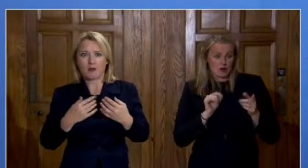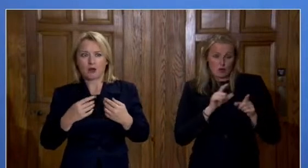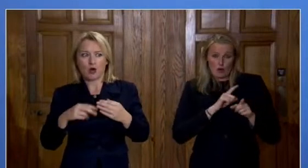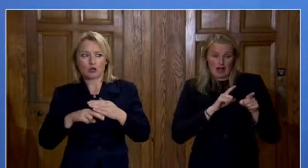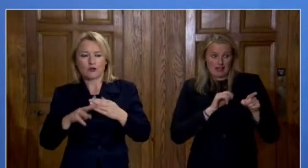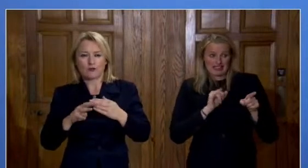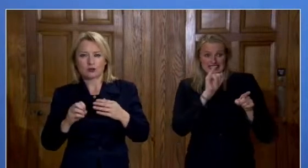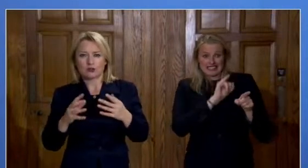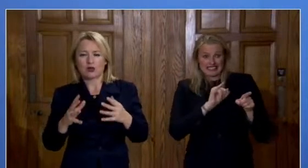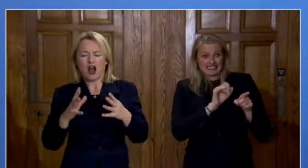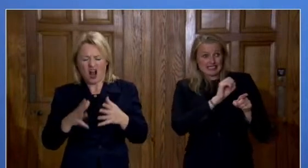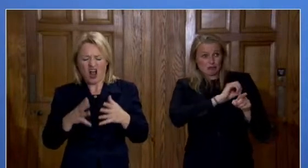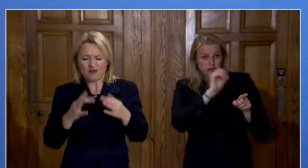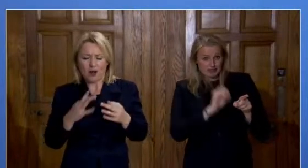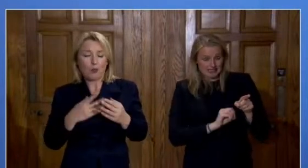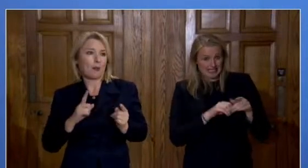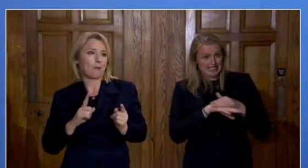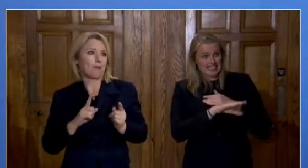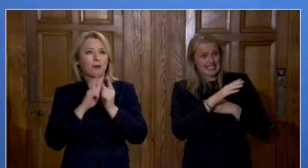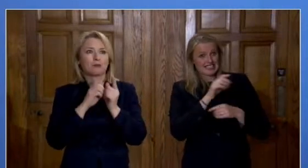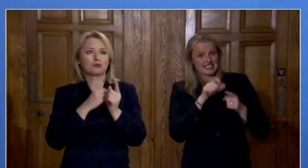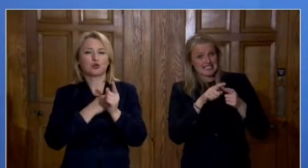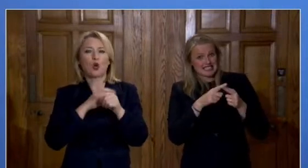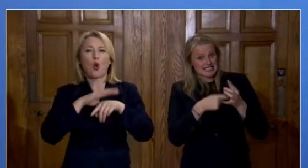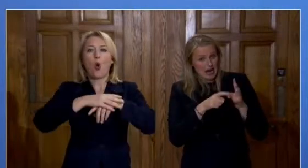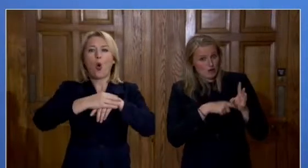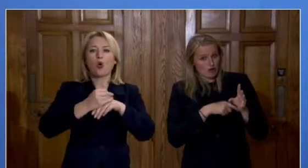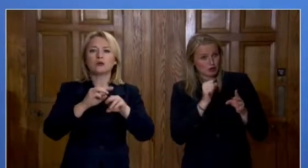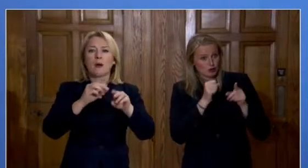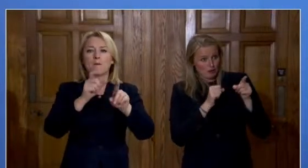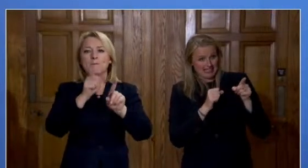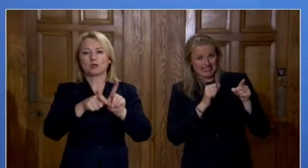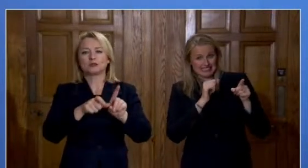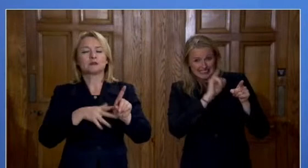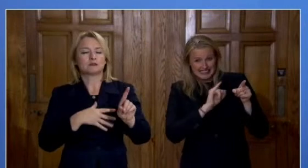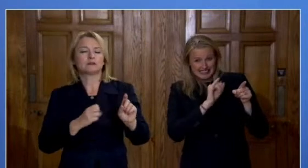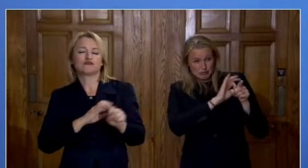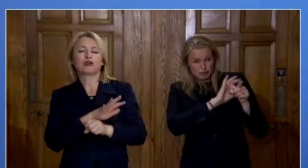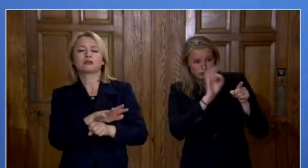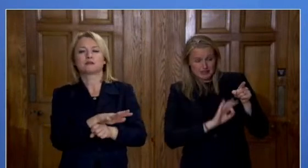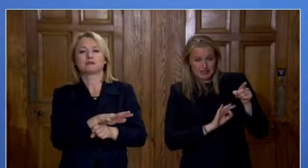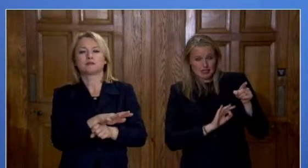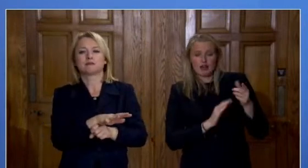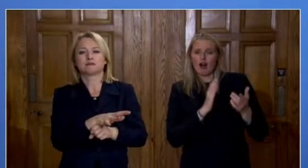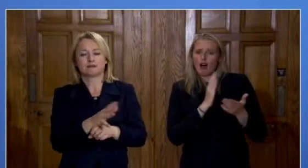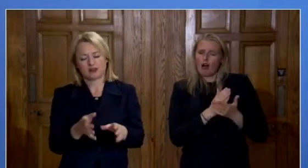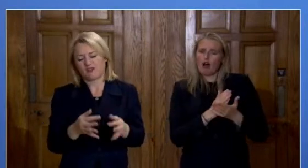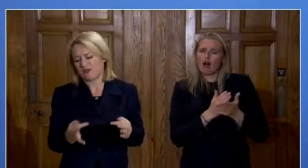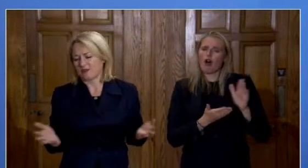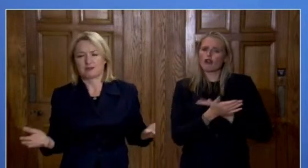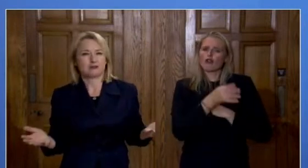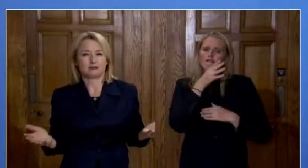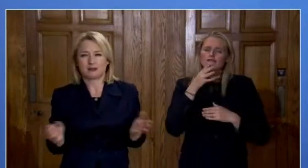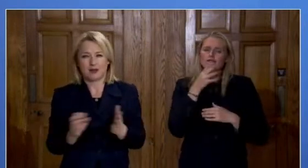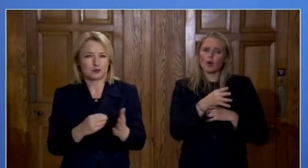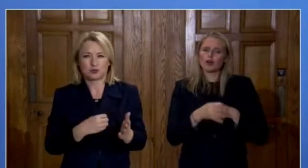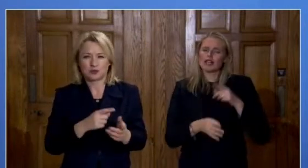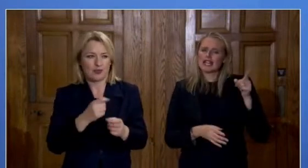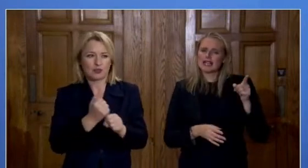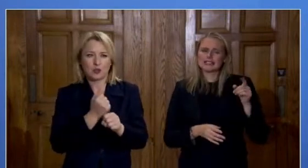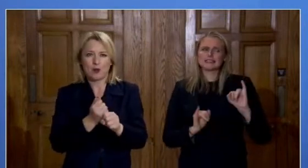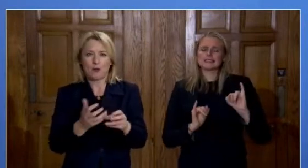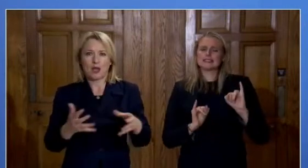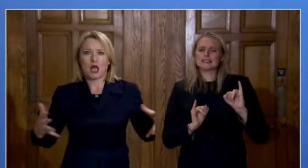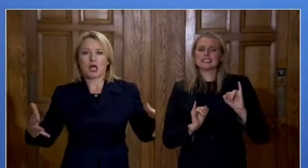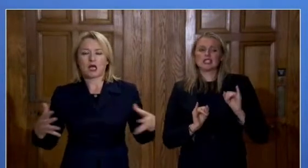percent of the the cases in the area city city city city council area over the past seven days are in those under 40. um